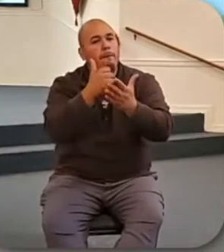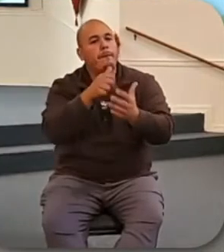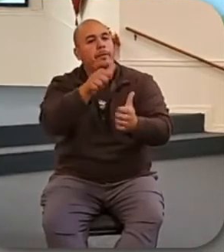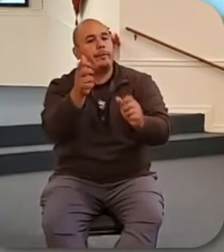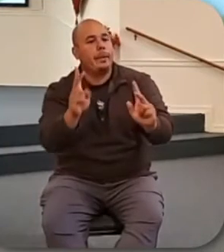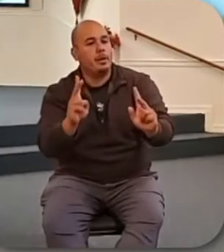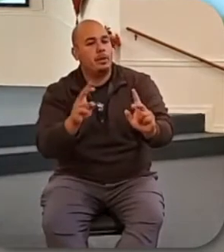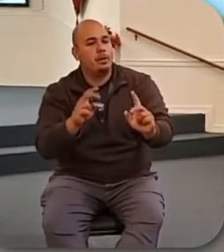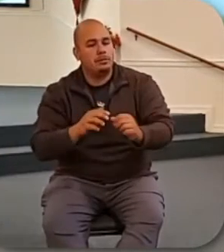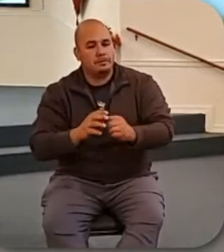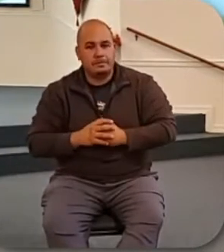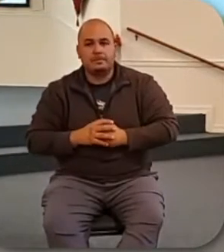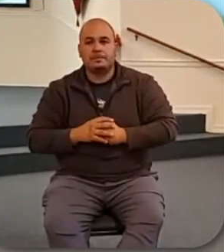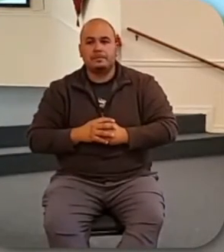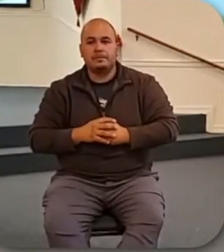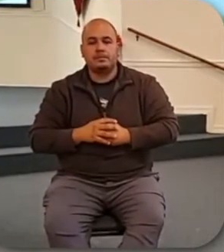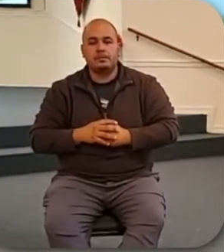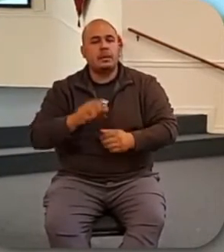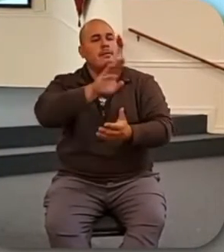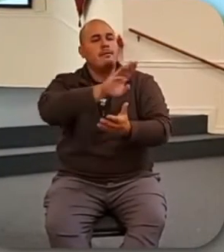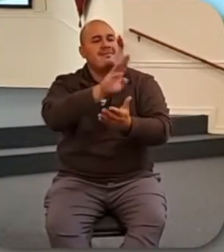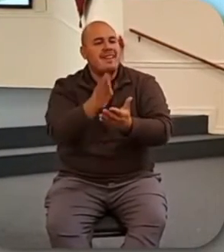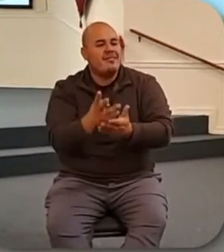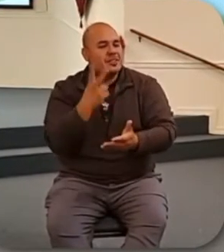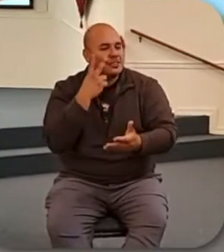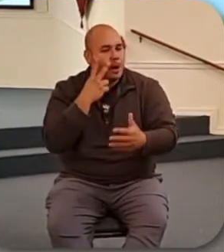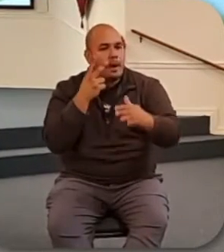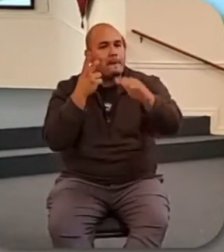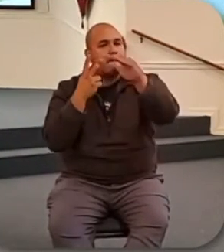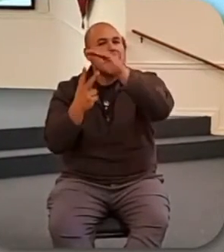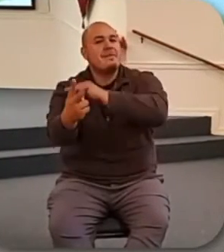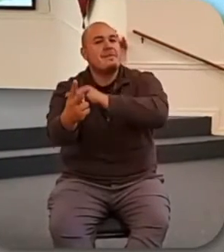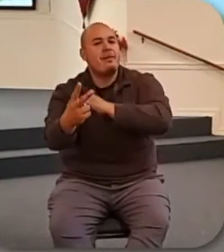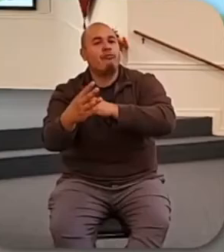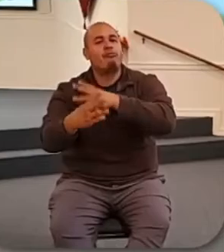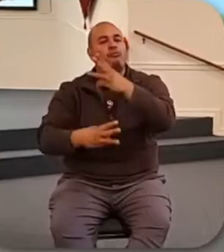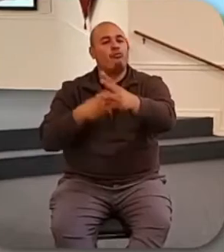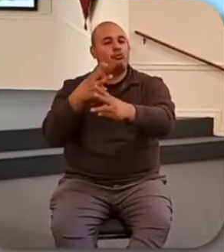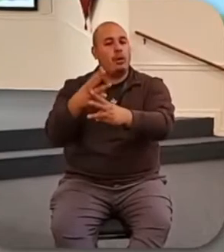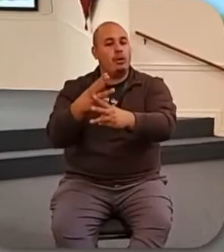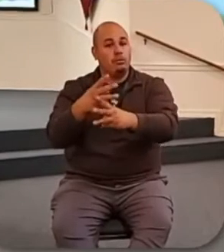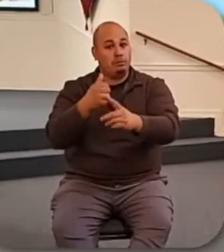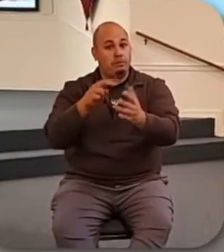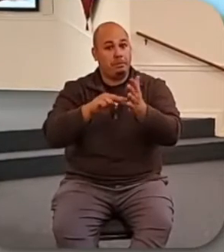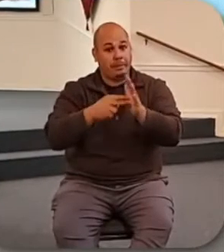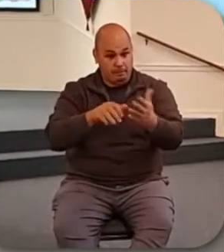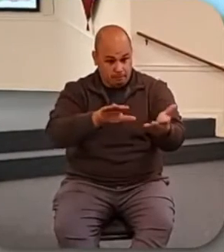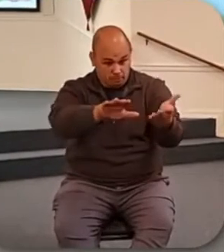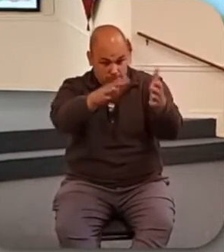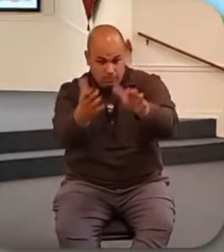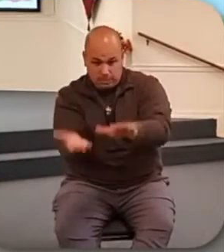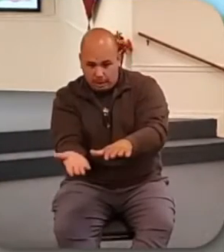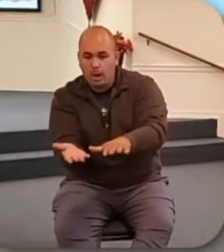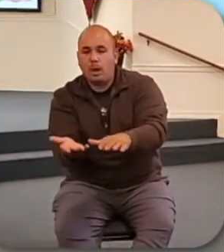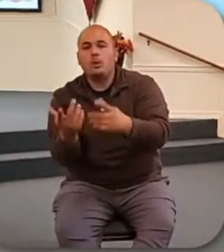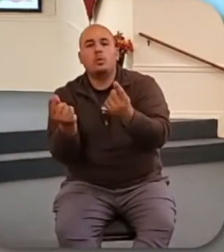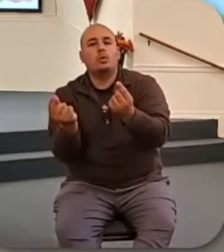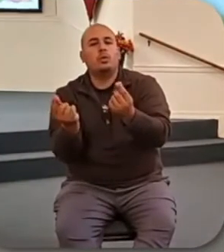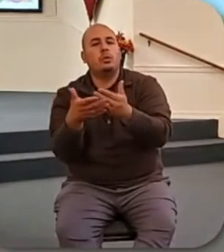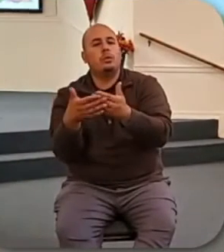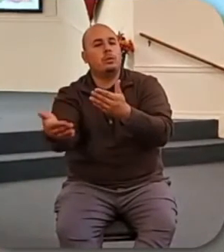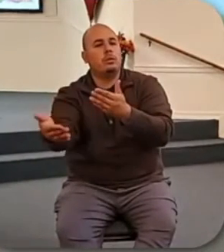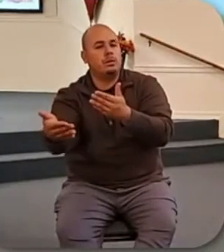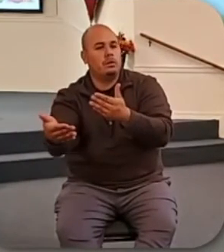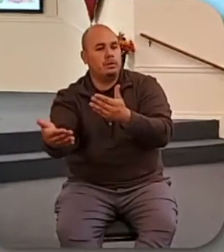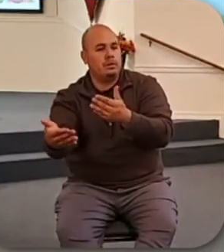And then, he never saw beyond this world. He wasn't thinking about what comes after your life on this earth